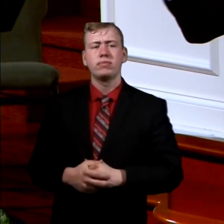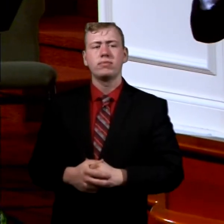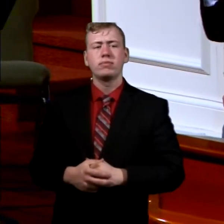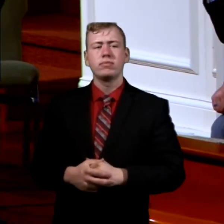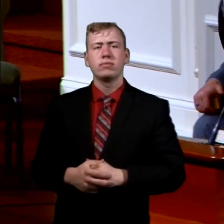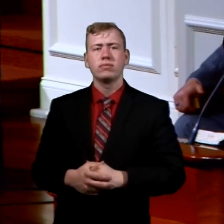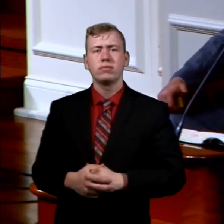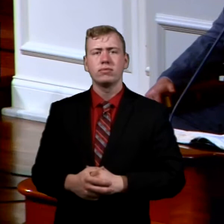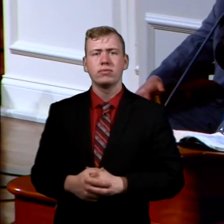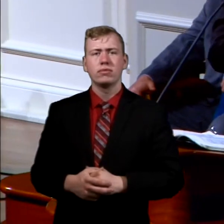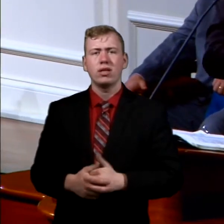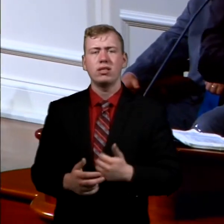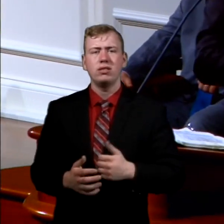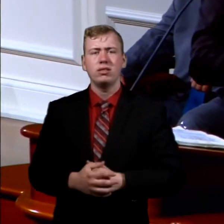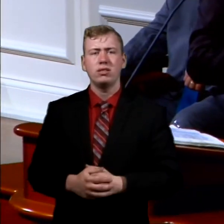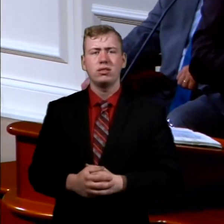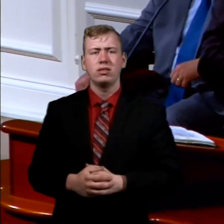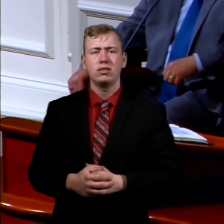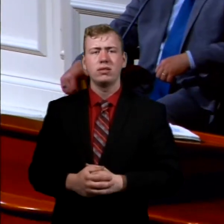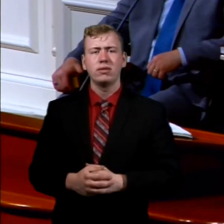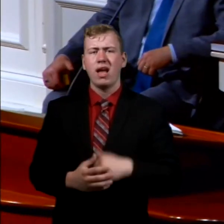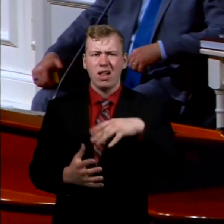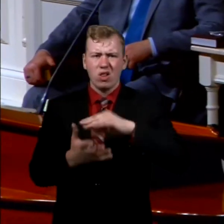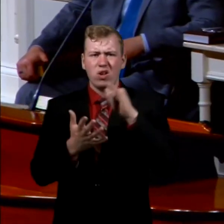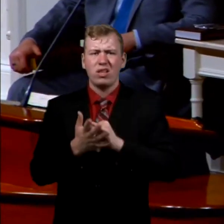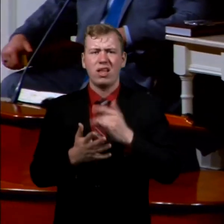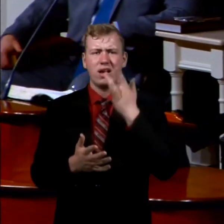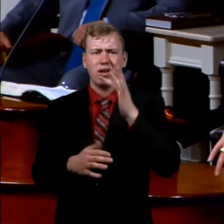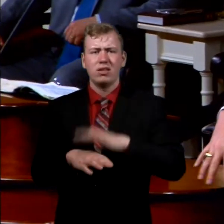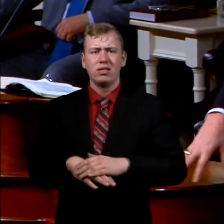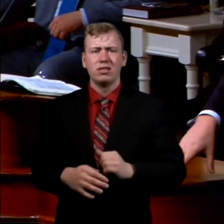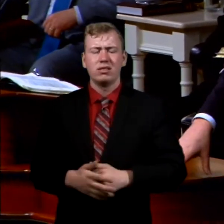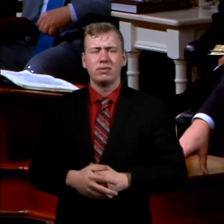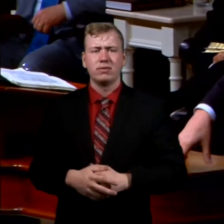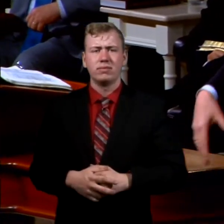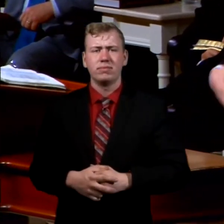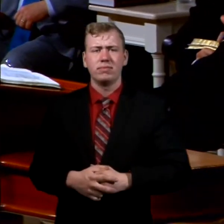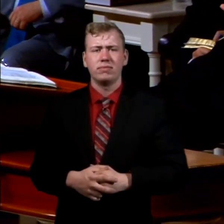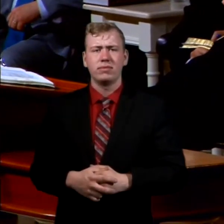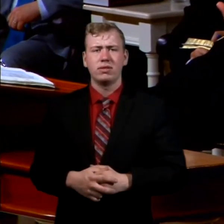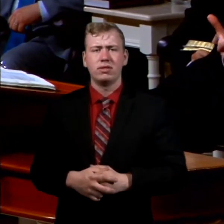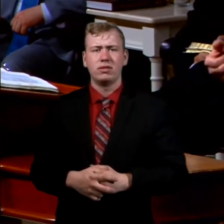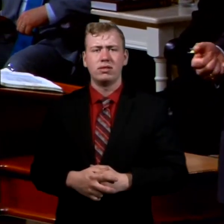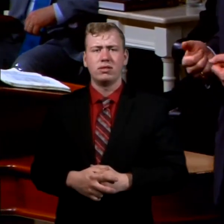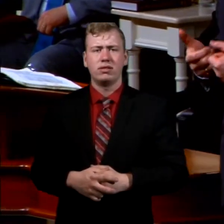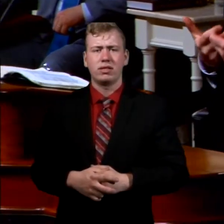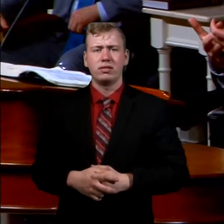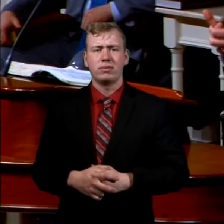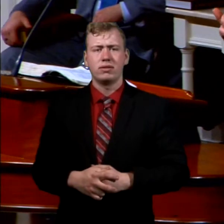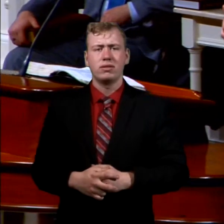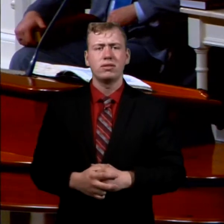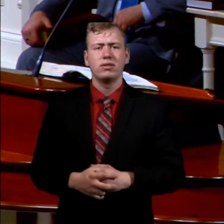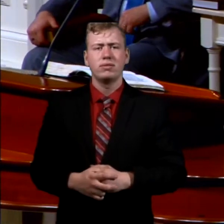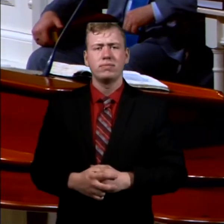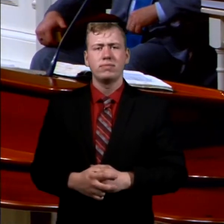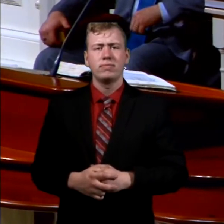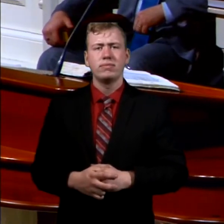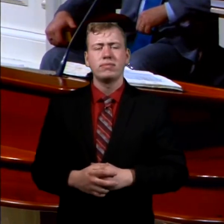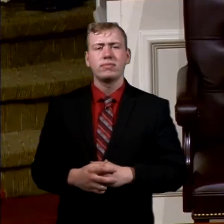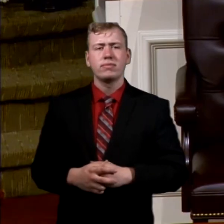think he learned that early on. Boy, some beautiful, the Hebrew ladies would take a little infant baby and they would say